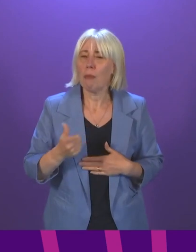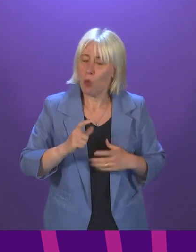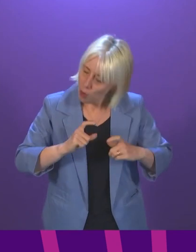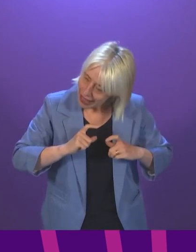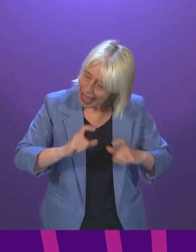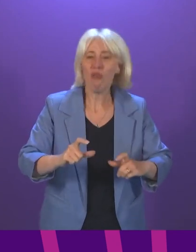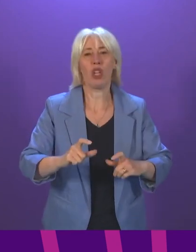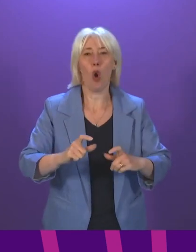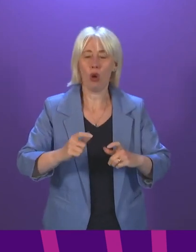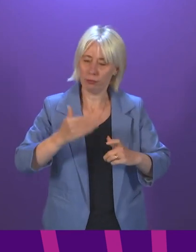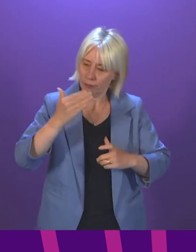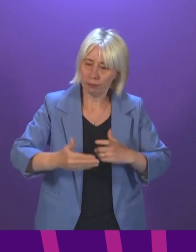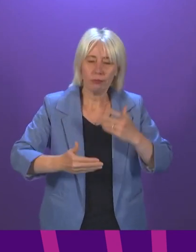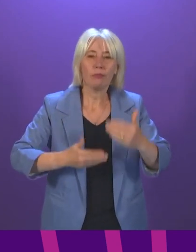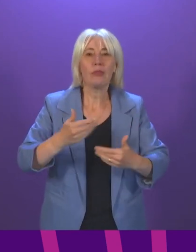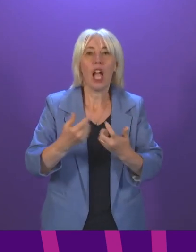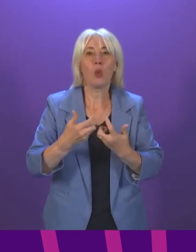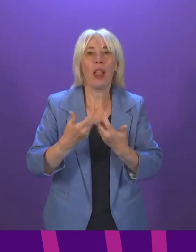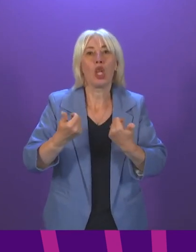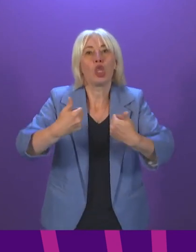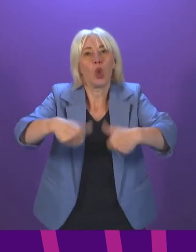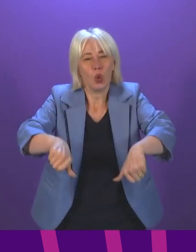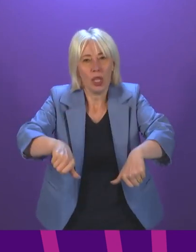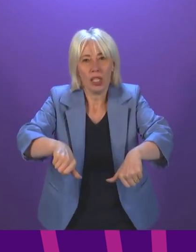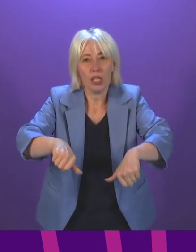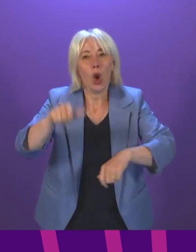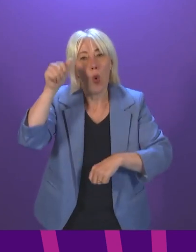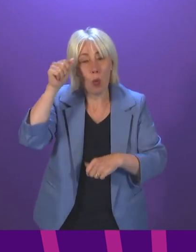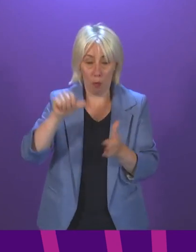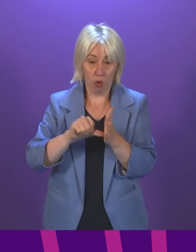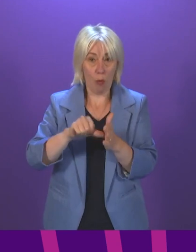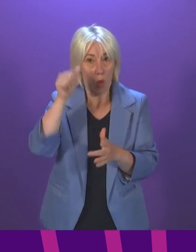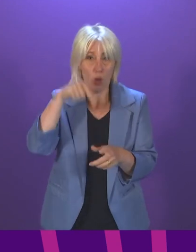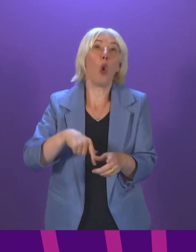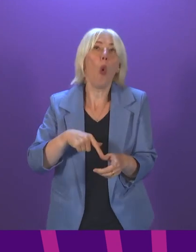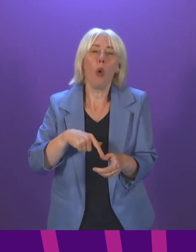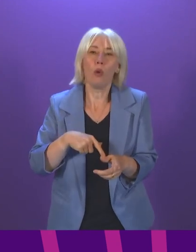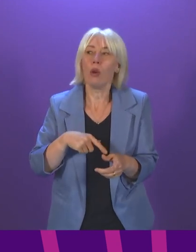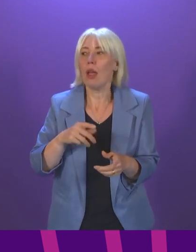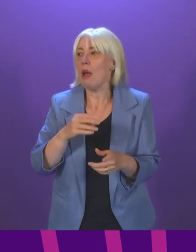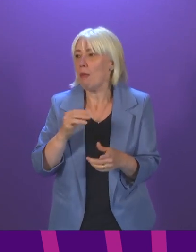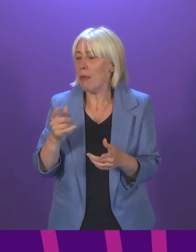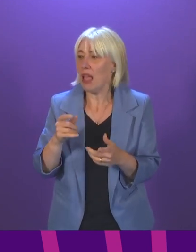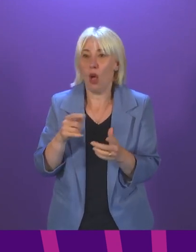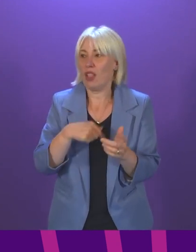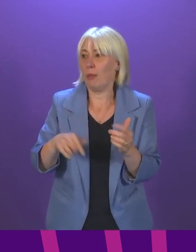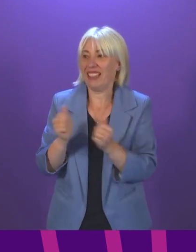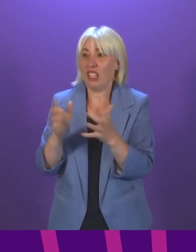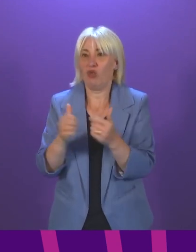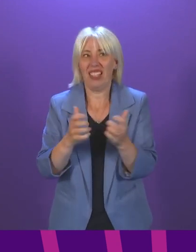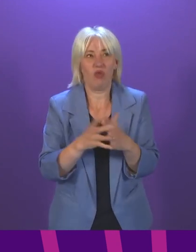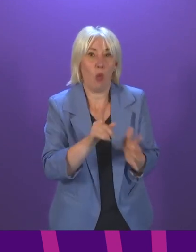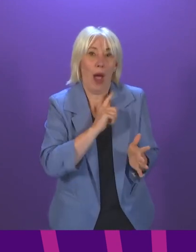the steps and provide the solutions. We all know what the problem is. We may have a disagreement about what the cause of that problem is.